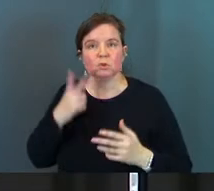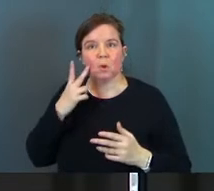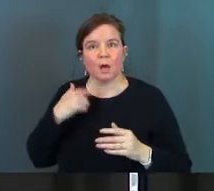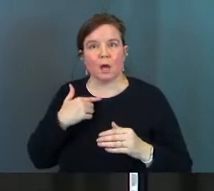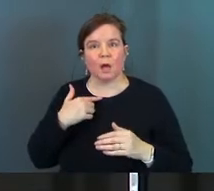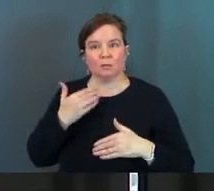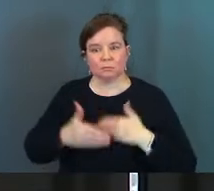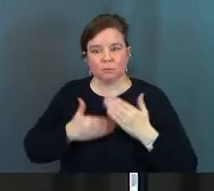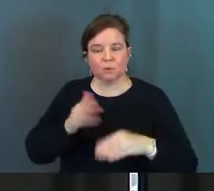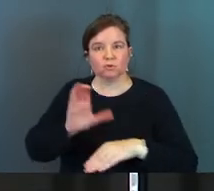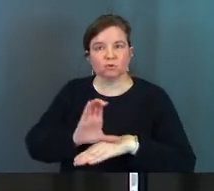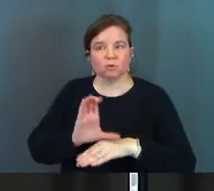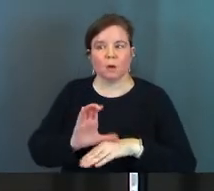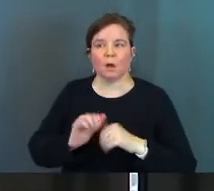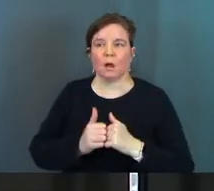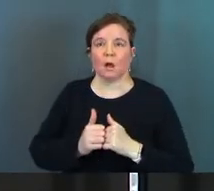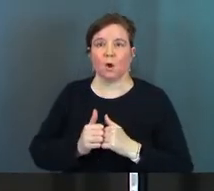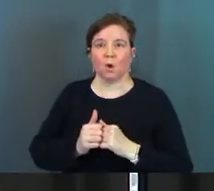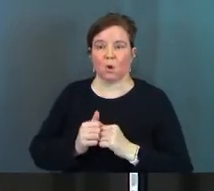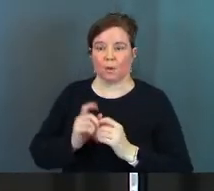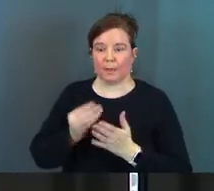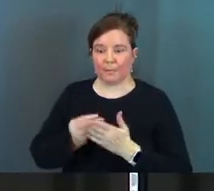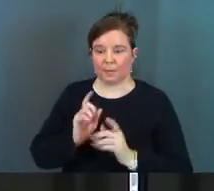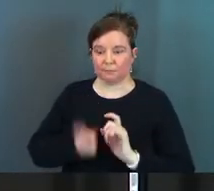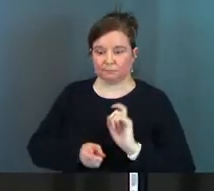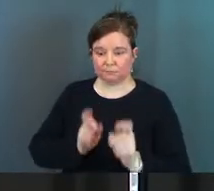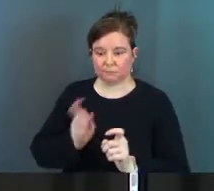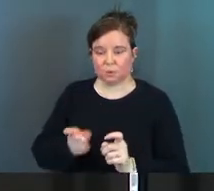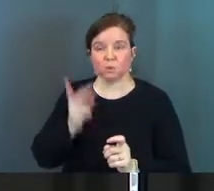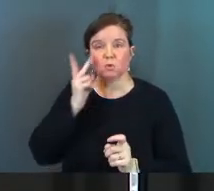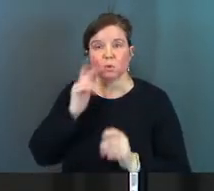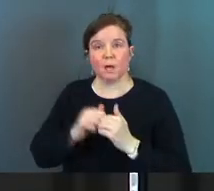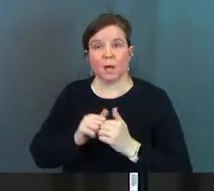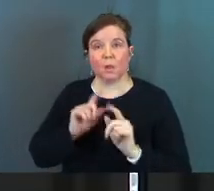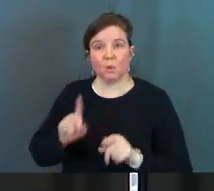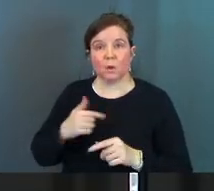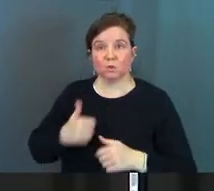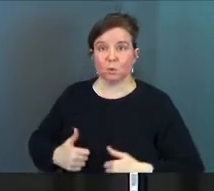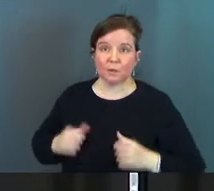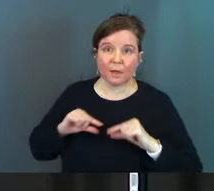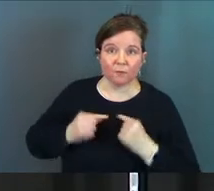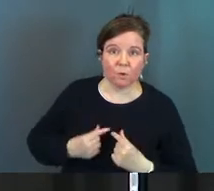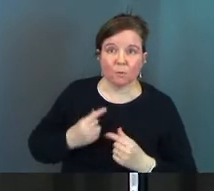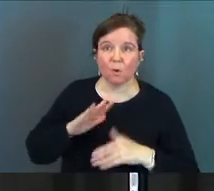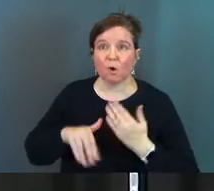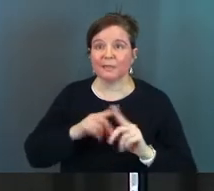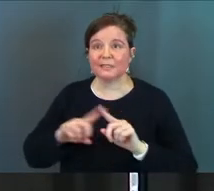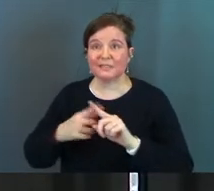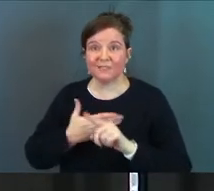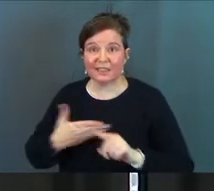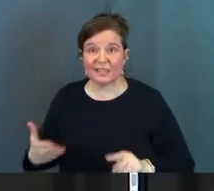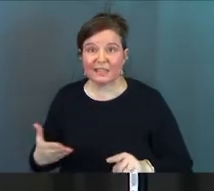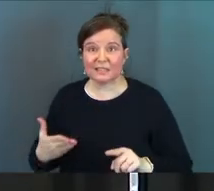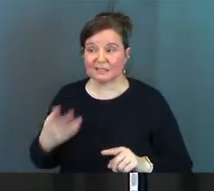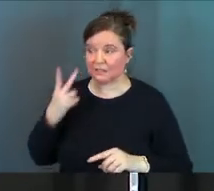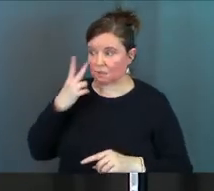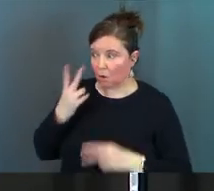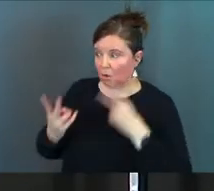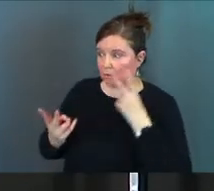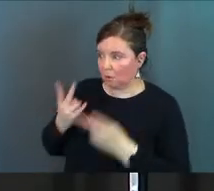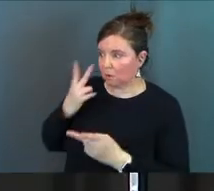how they went to church, how they gave money to the poor. You saw how they went to life group. You saw all these different things that they did.